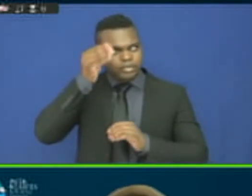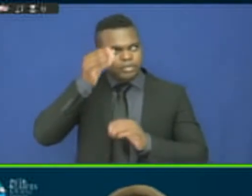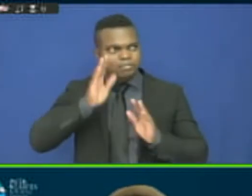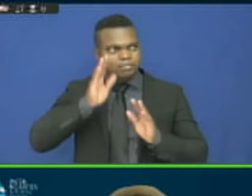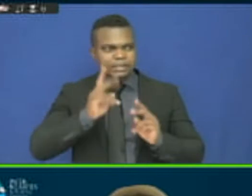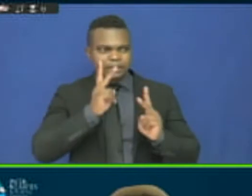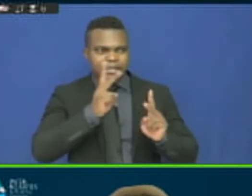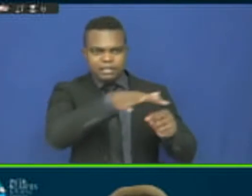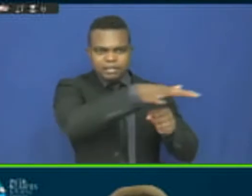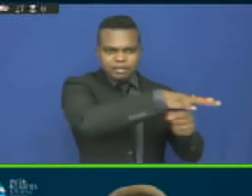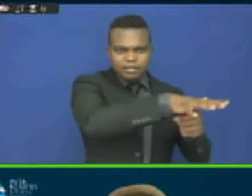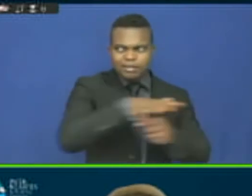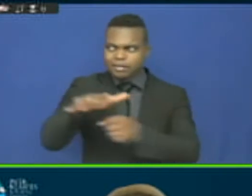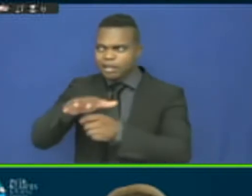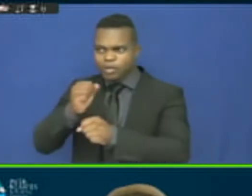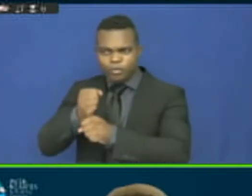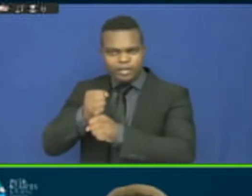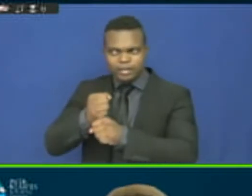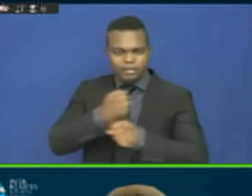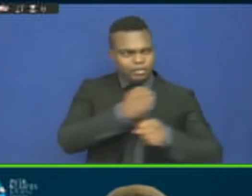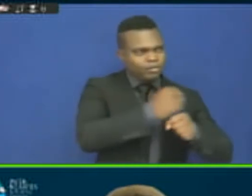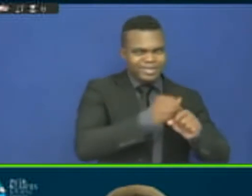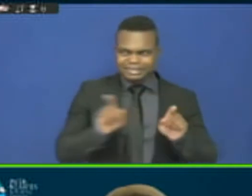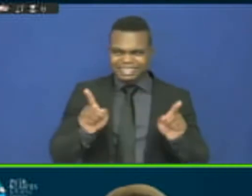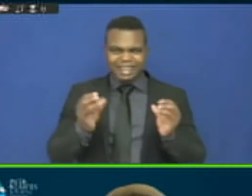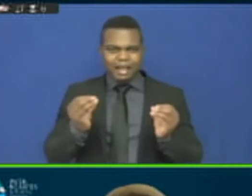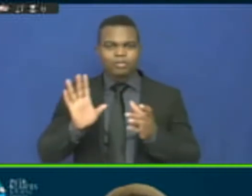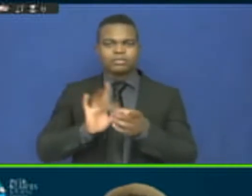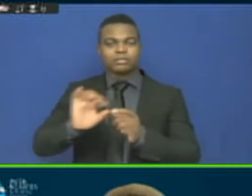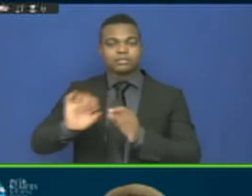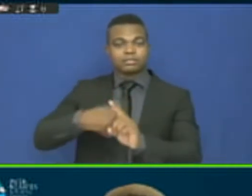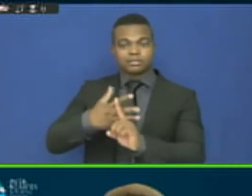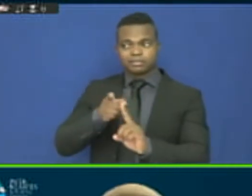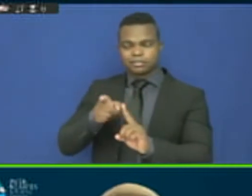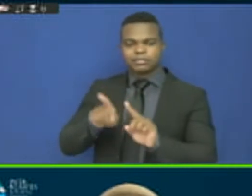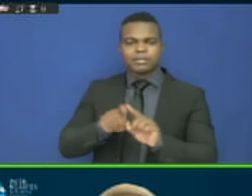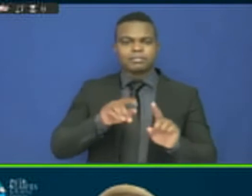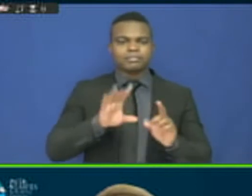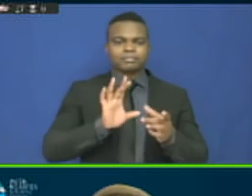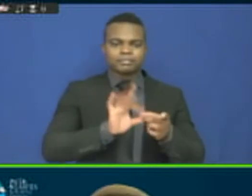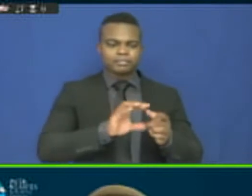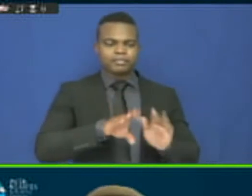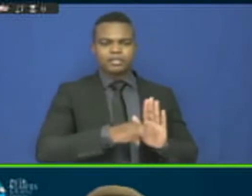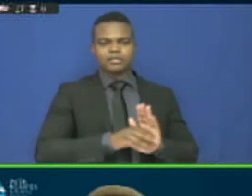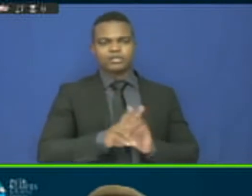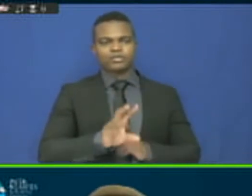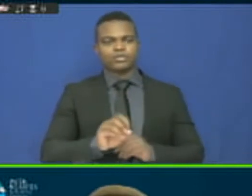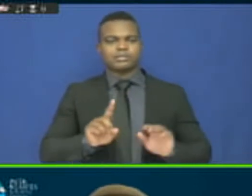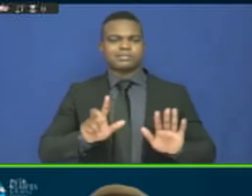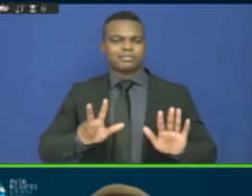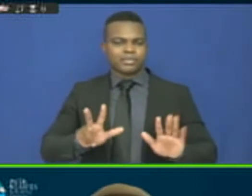so that it is properly incorporated in the reporting on the performances